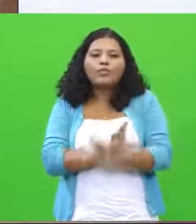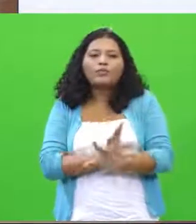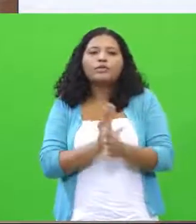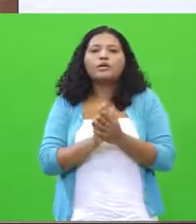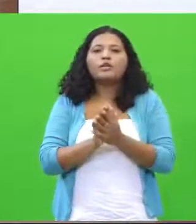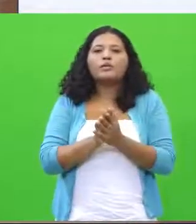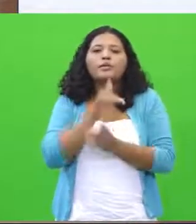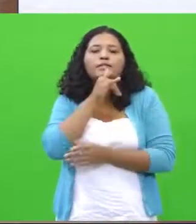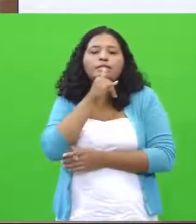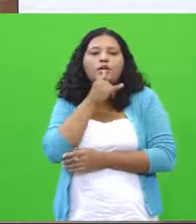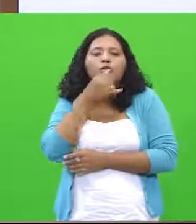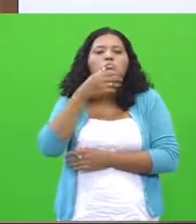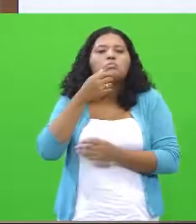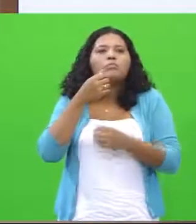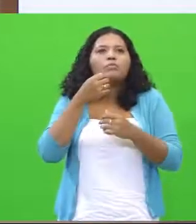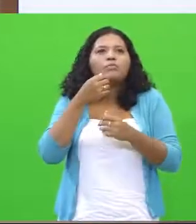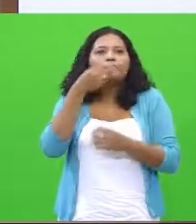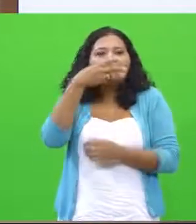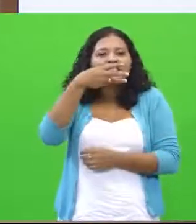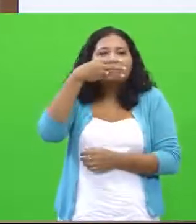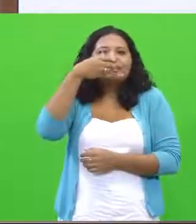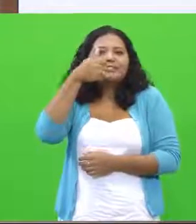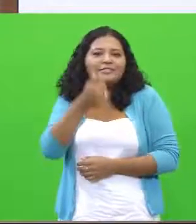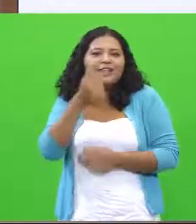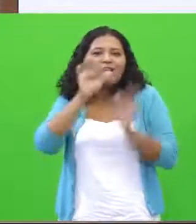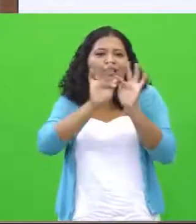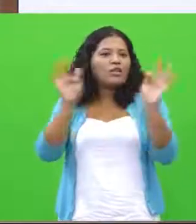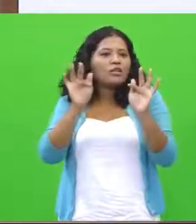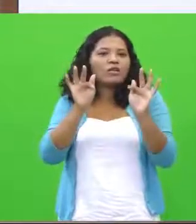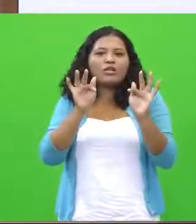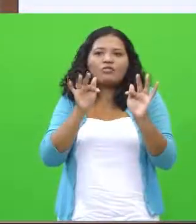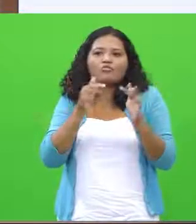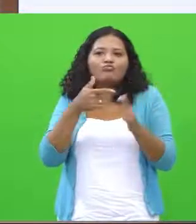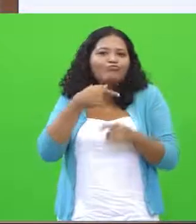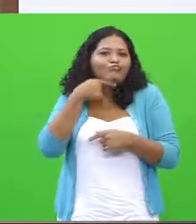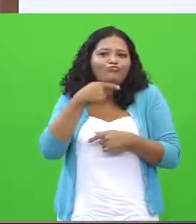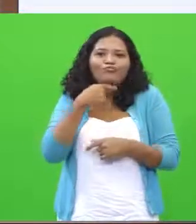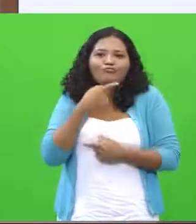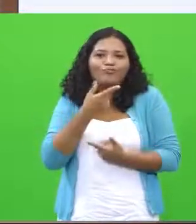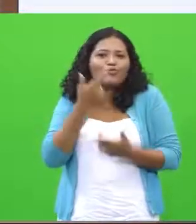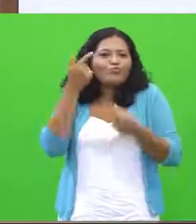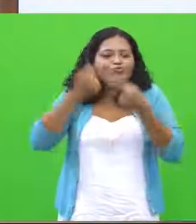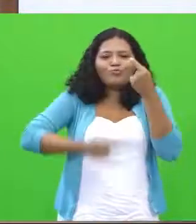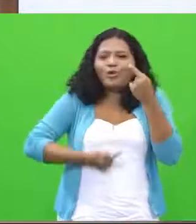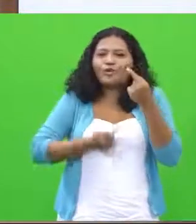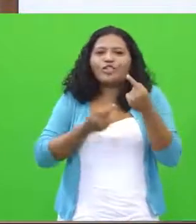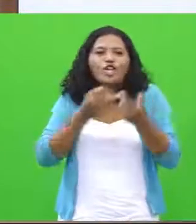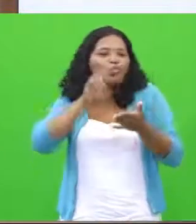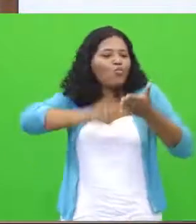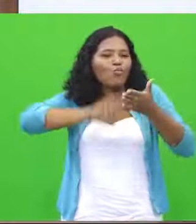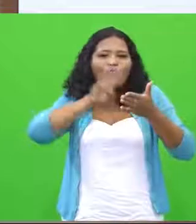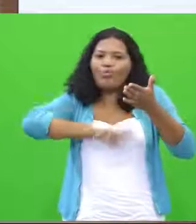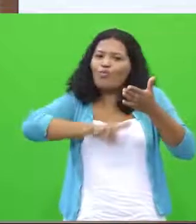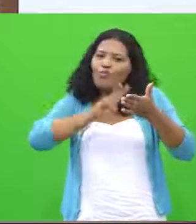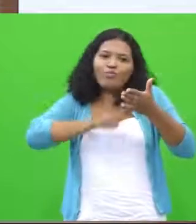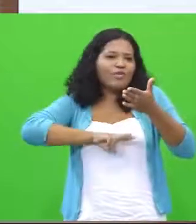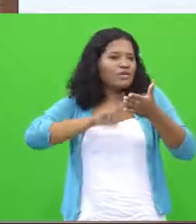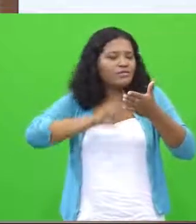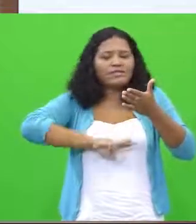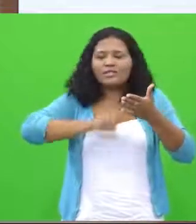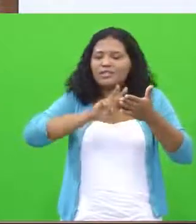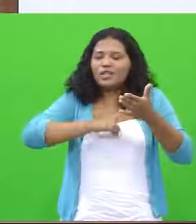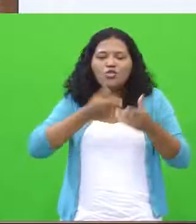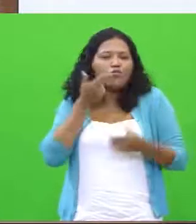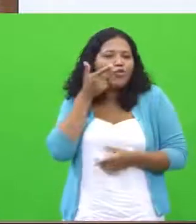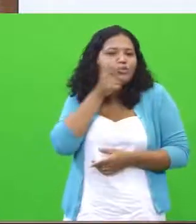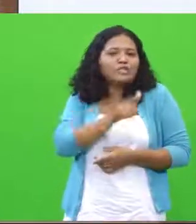the 31st line, it will not appear. So, the evaluator of your redaction will not be